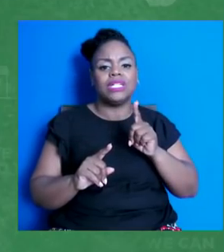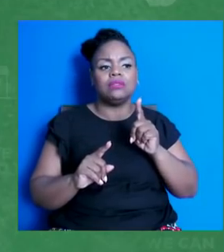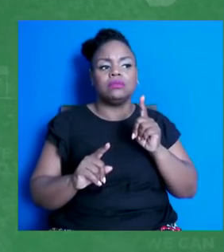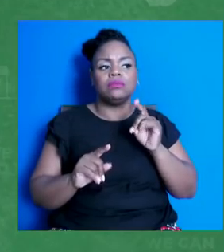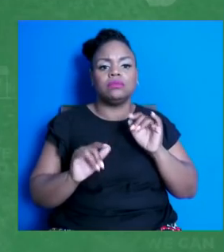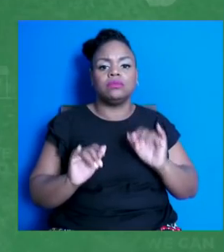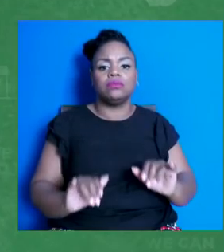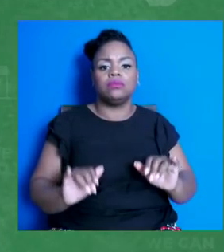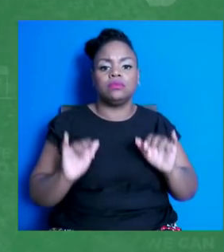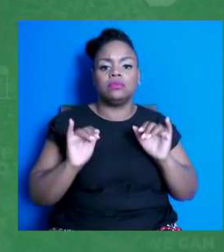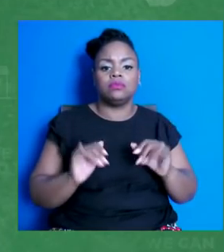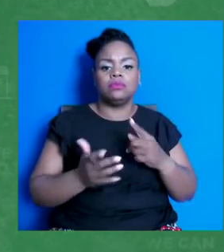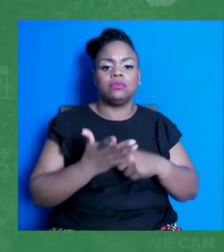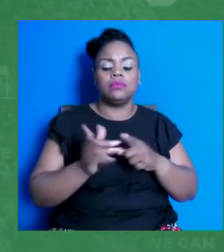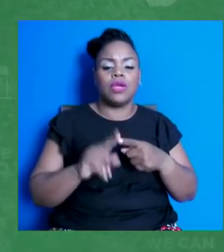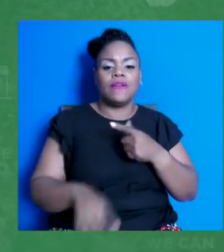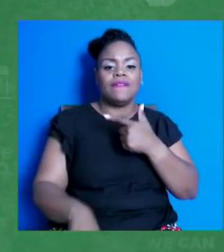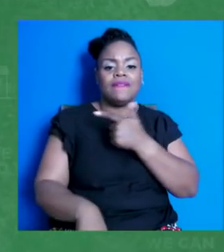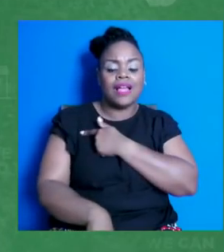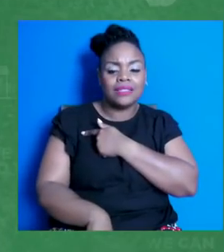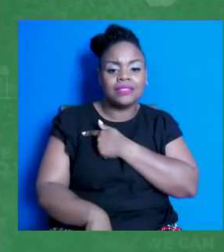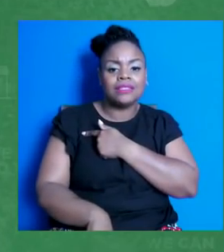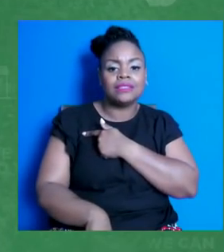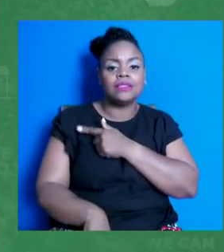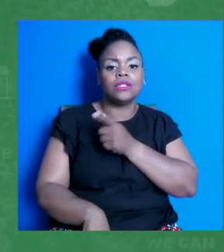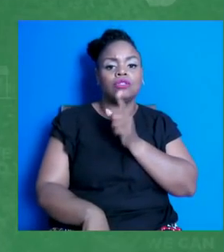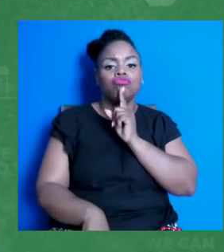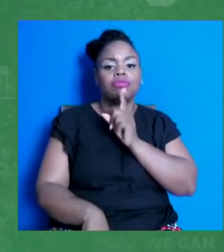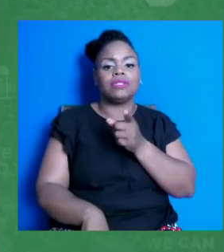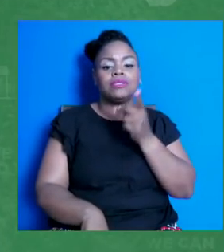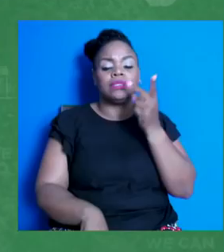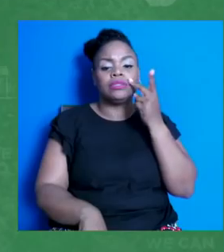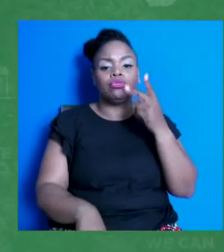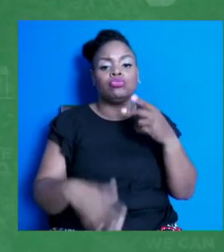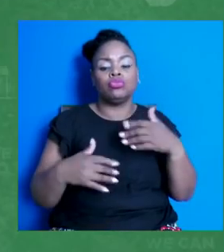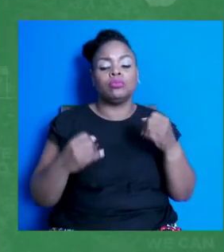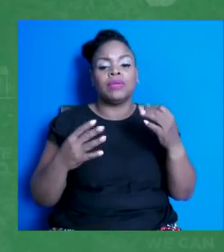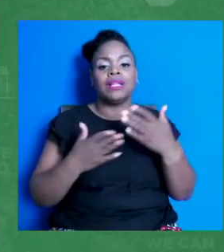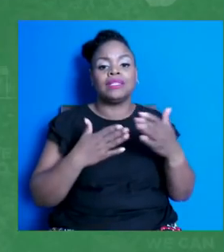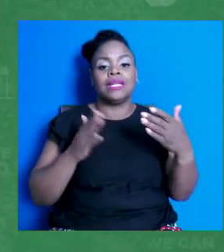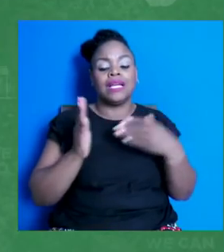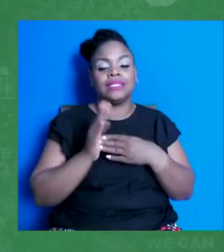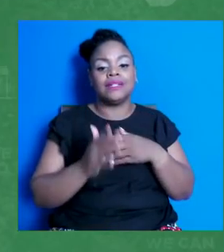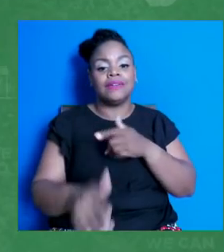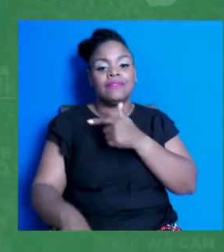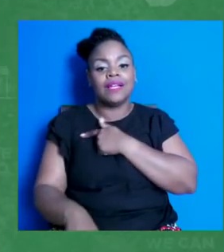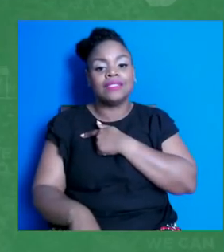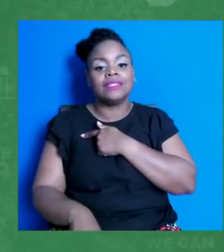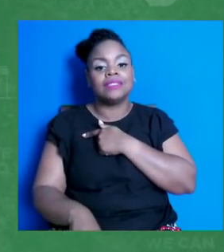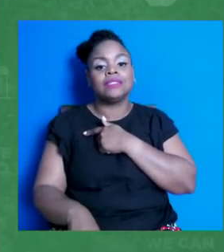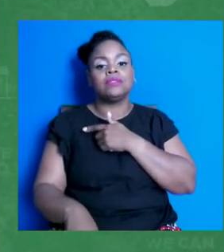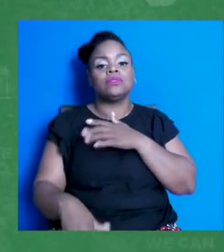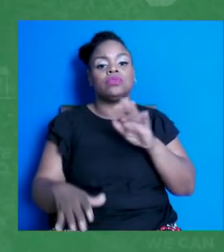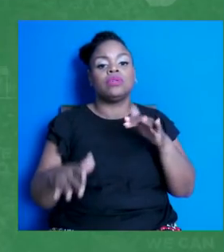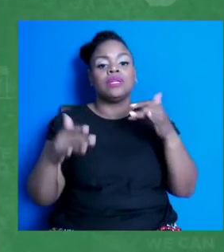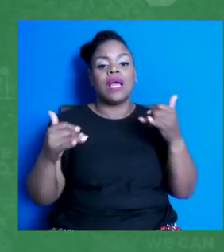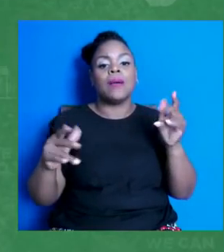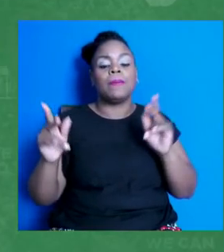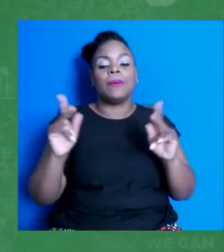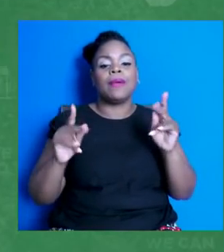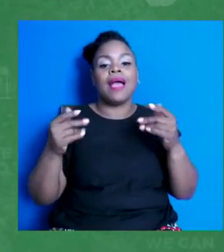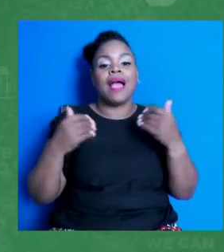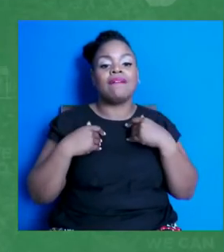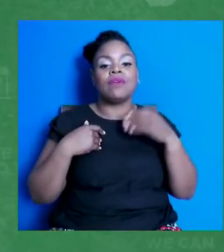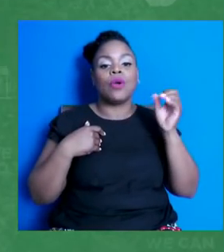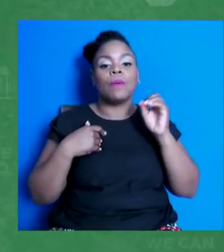in the anti-vaccine movement, we don't really talk about young people as having really their own opinions about vaccines and being part of